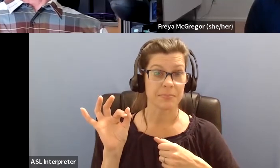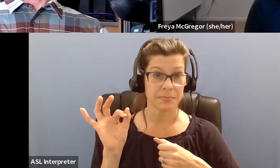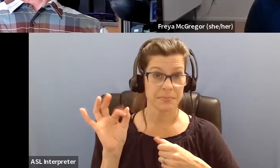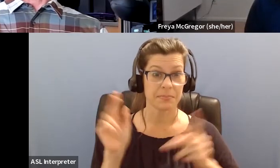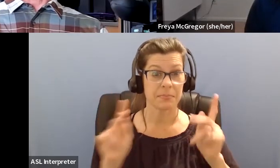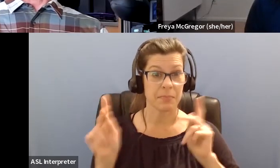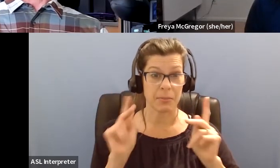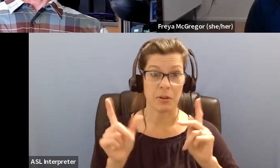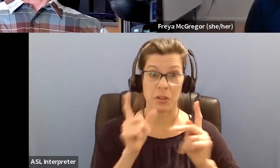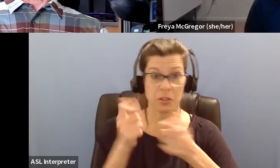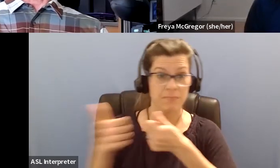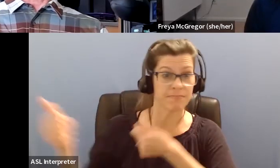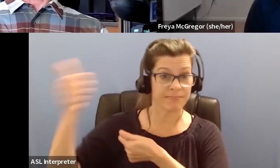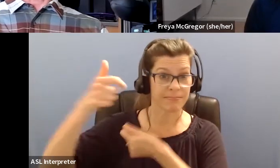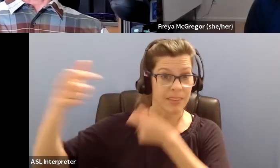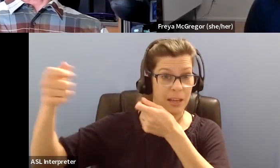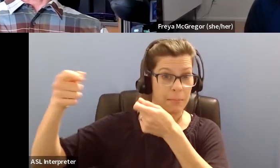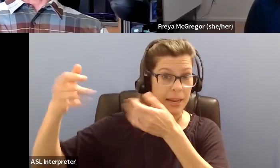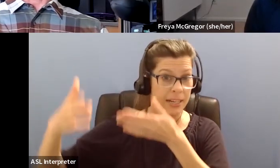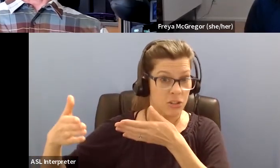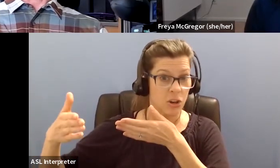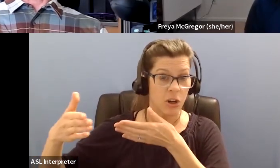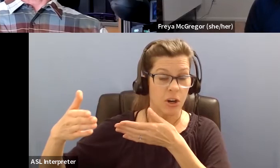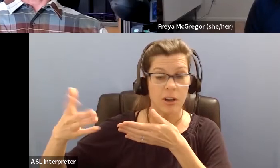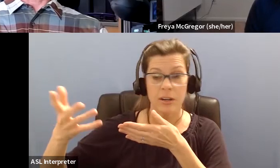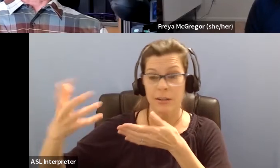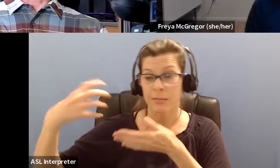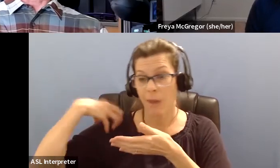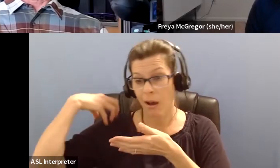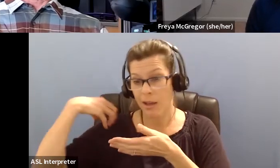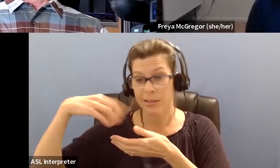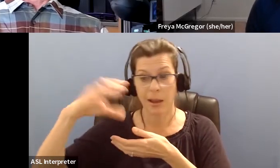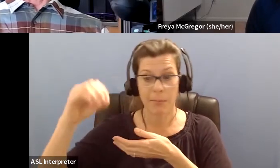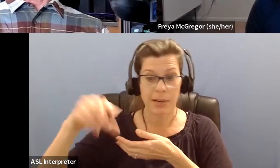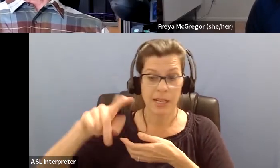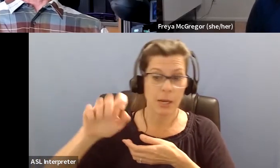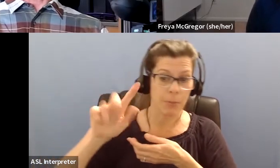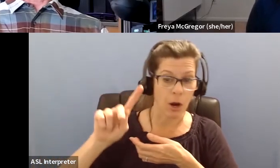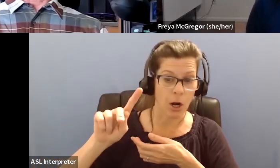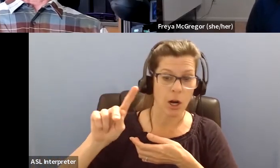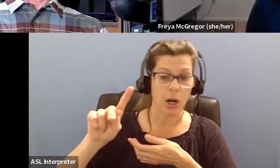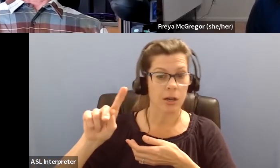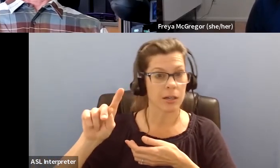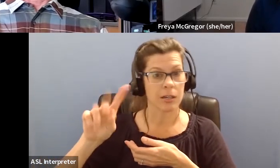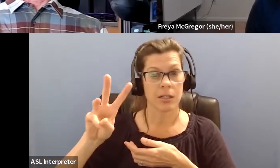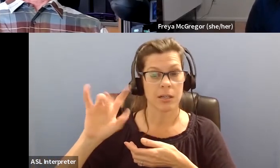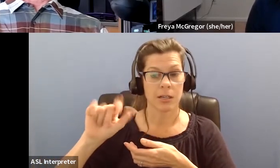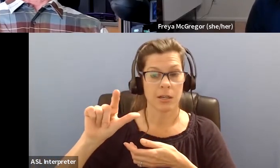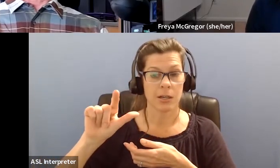managing the various places, whether it's a park, whether it's a national wildlife refuge, they become familiar